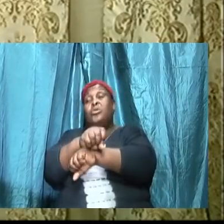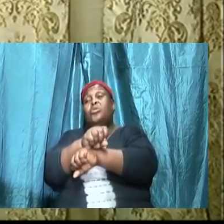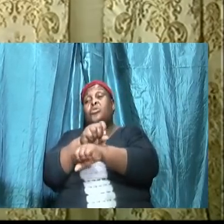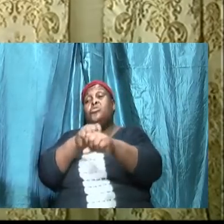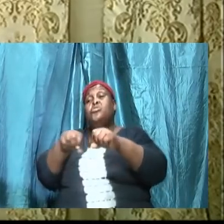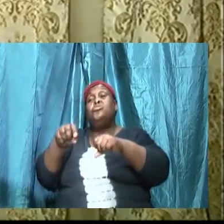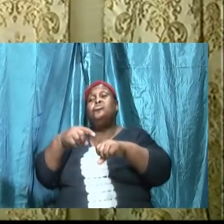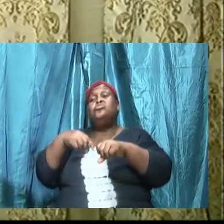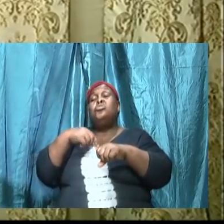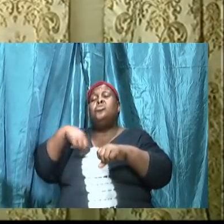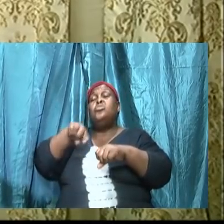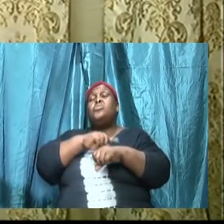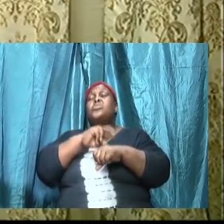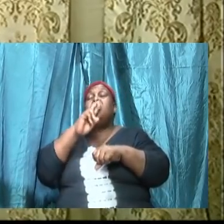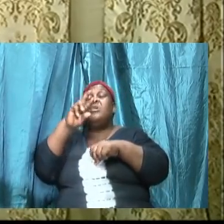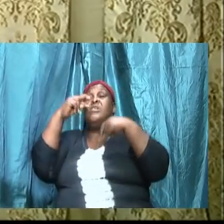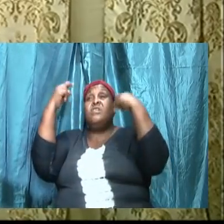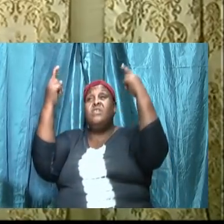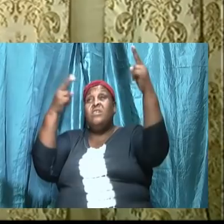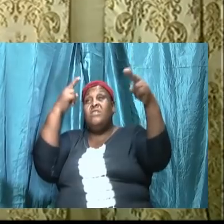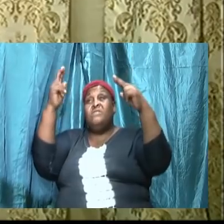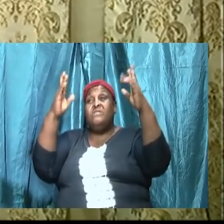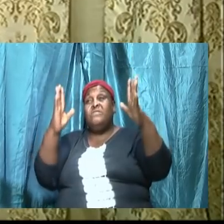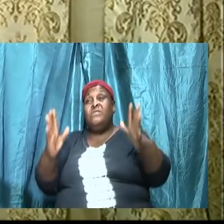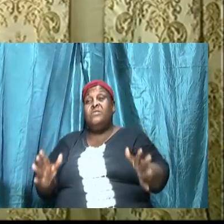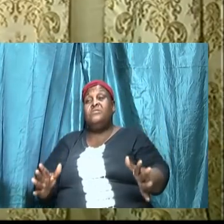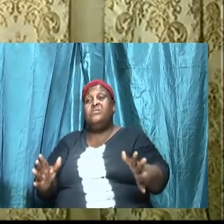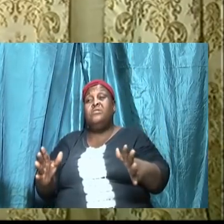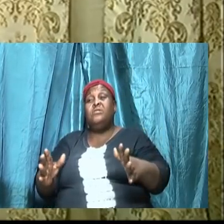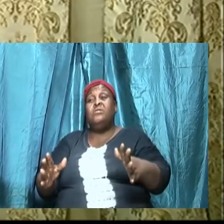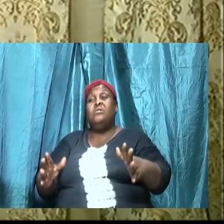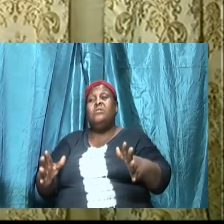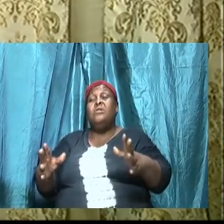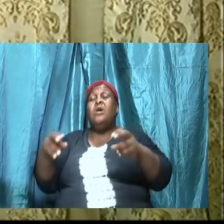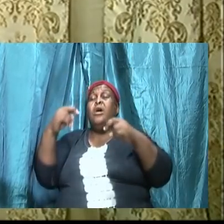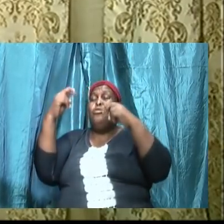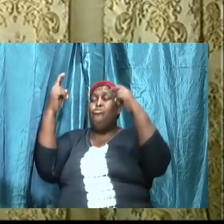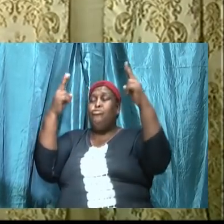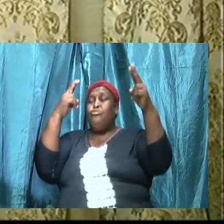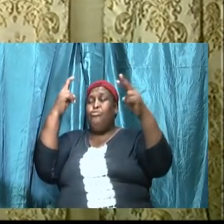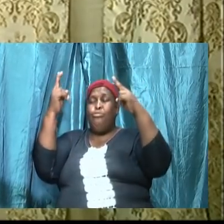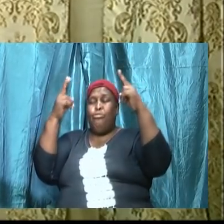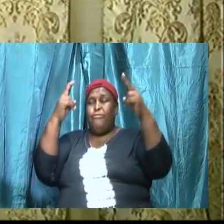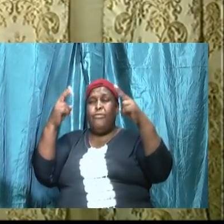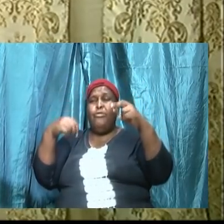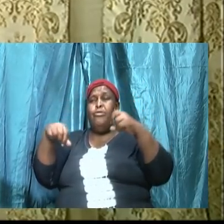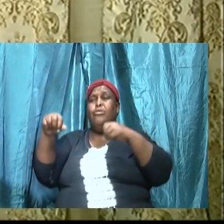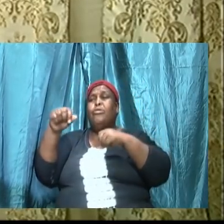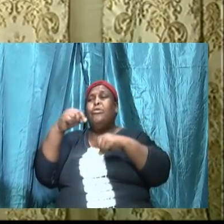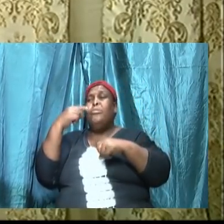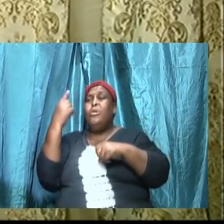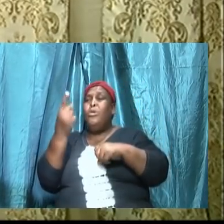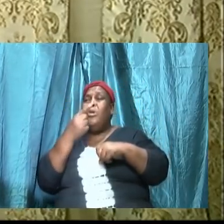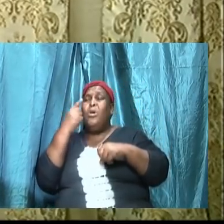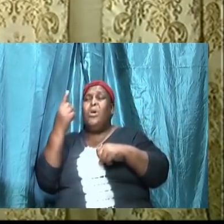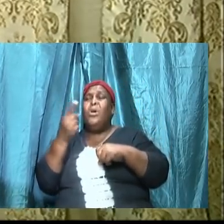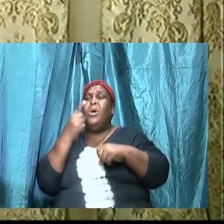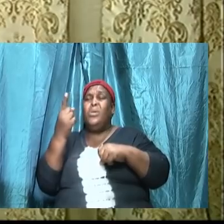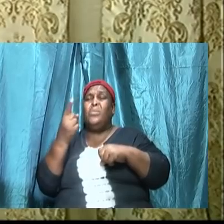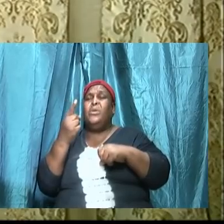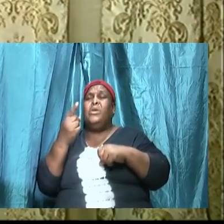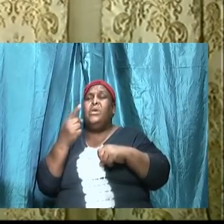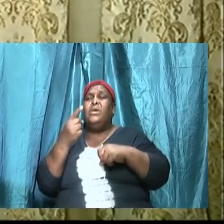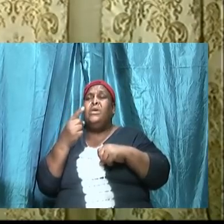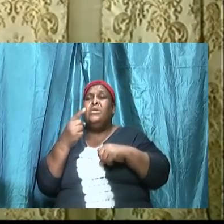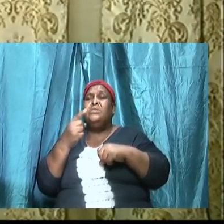that we are victorious, we are constantly overcoming. And I want to make this point clear, even in a